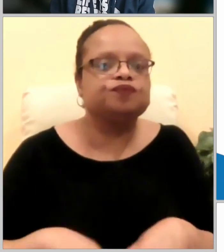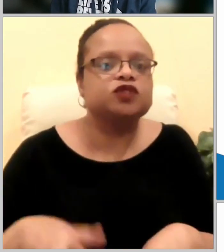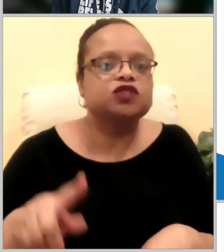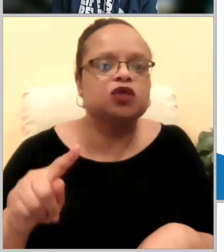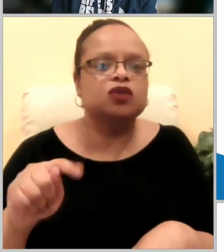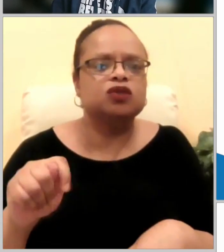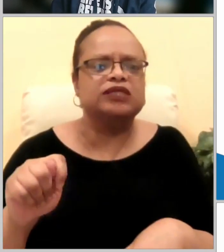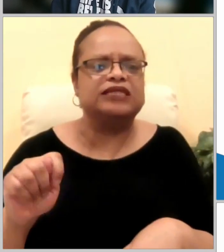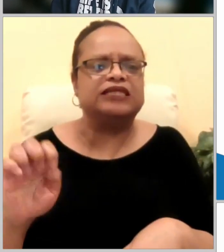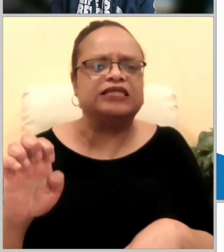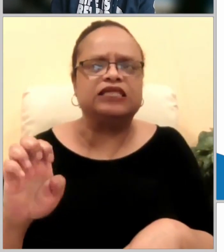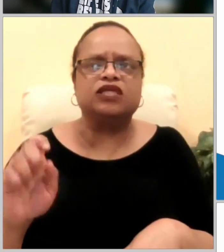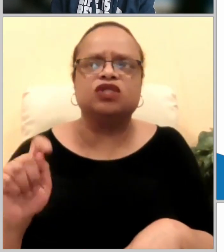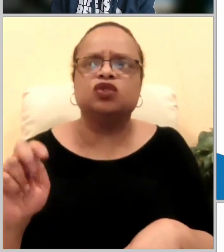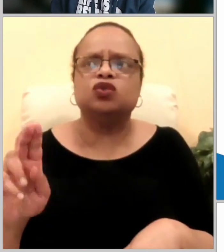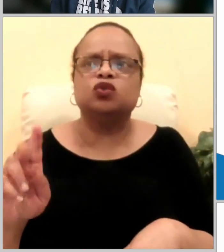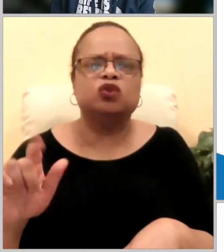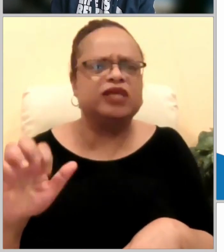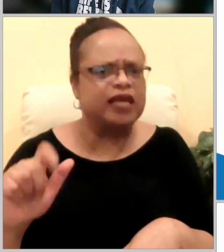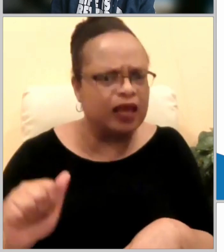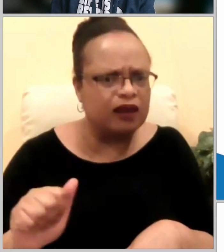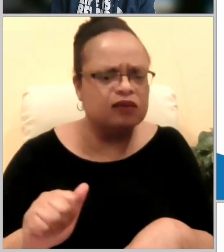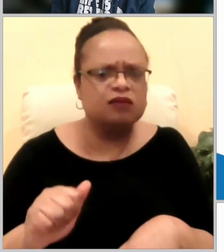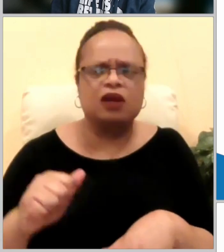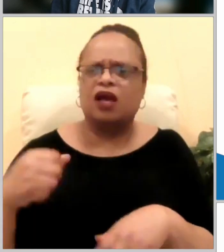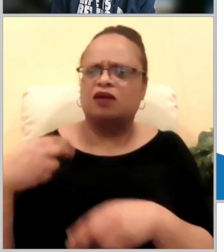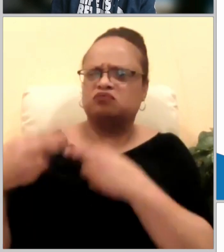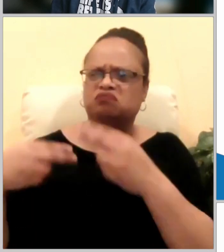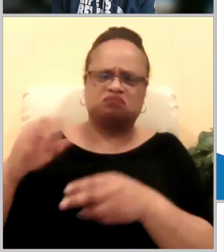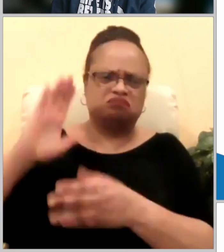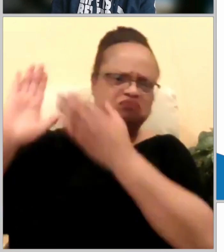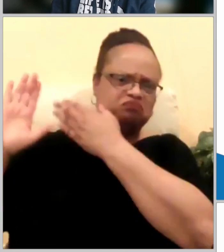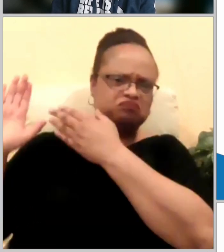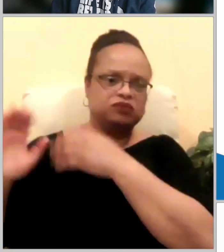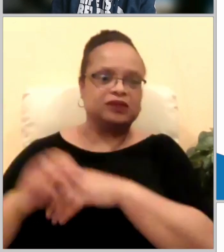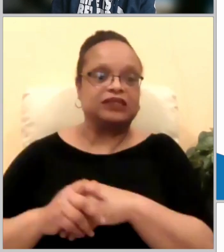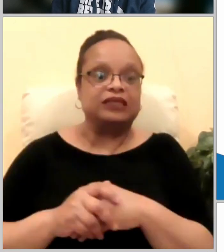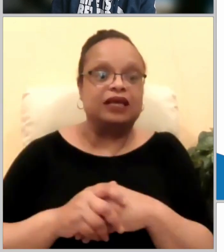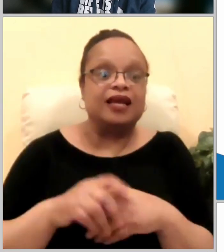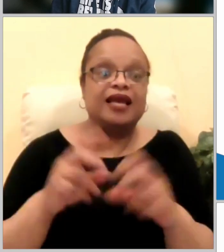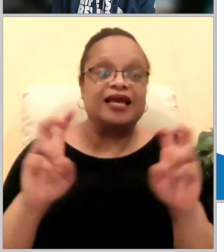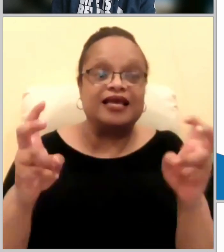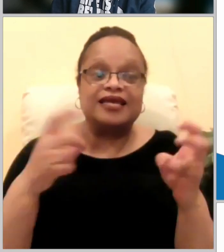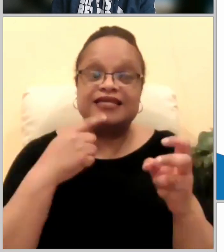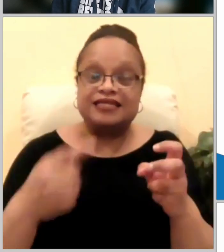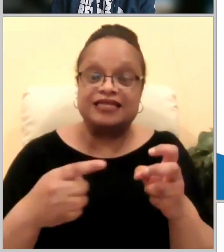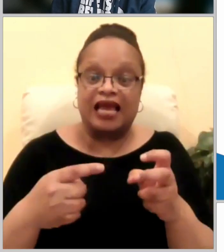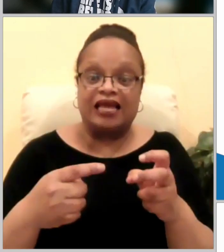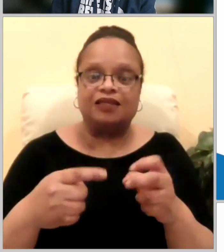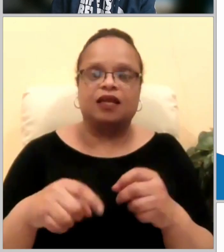he said it perfectly when he said the blood of martyrs is the seed of the church